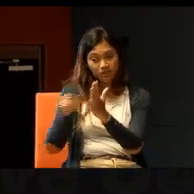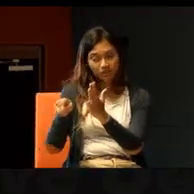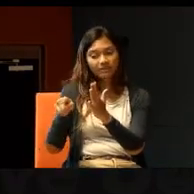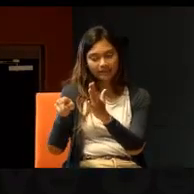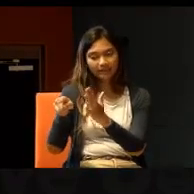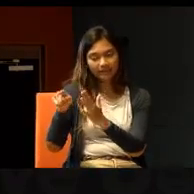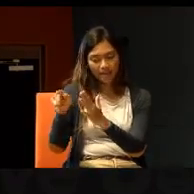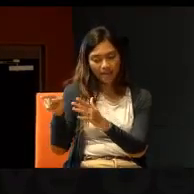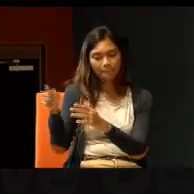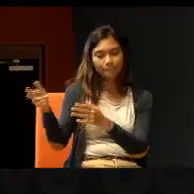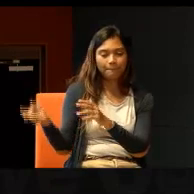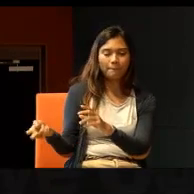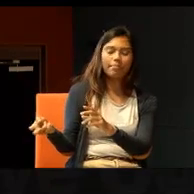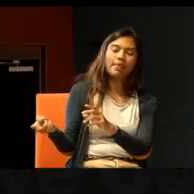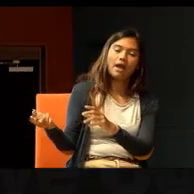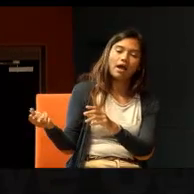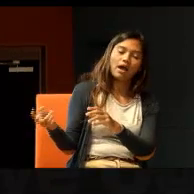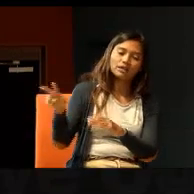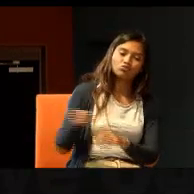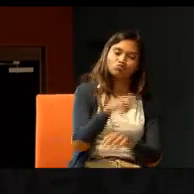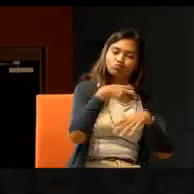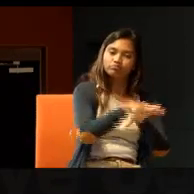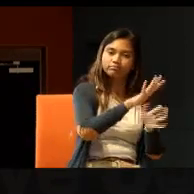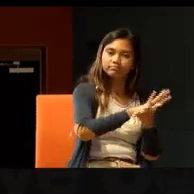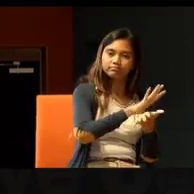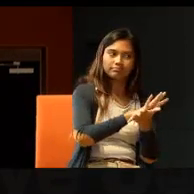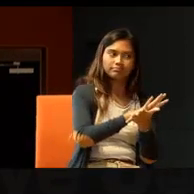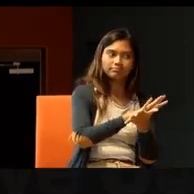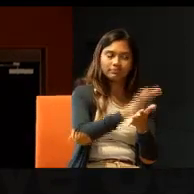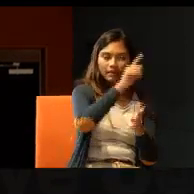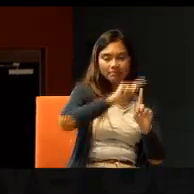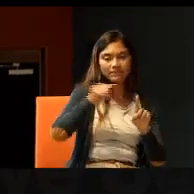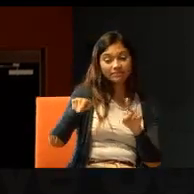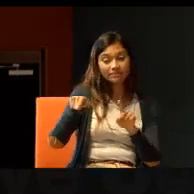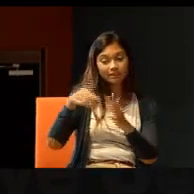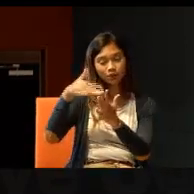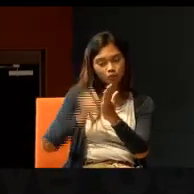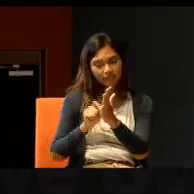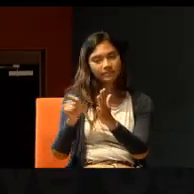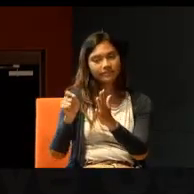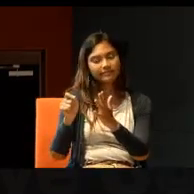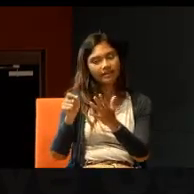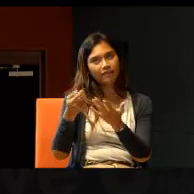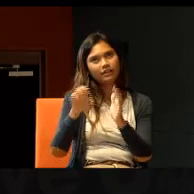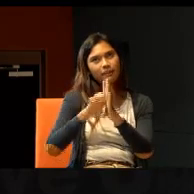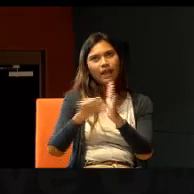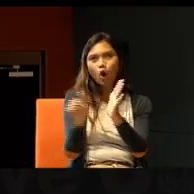schools. But, those are more, not so serious cases. For example, audizium, students